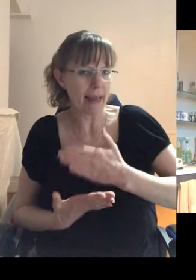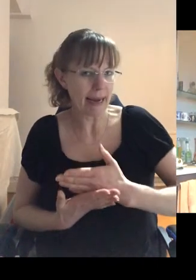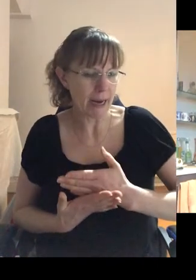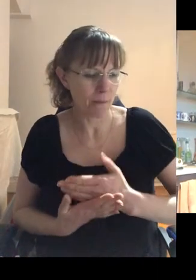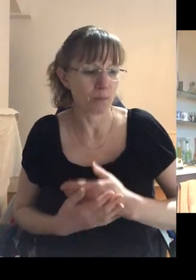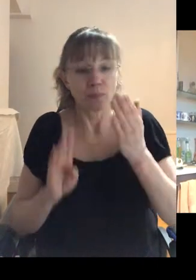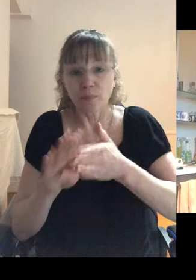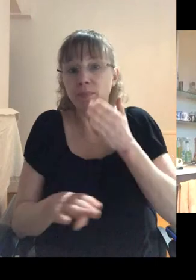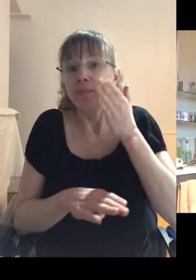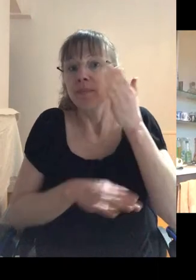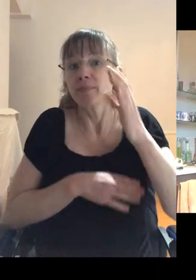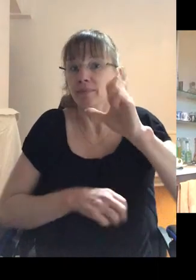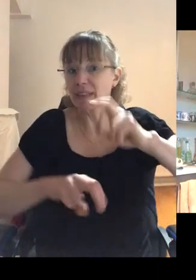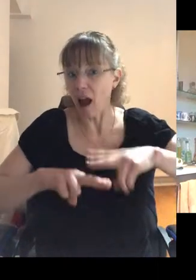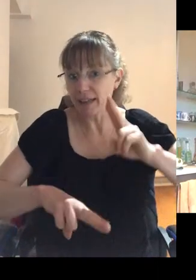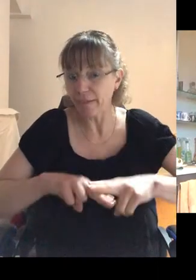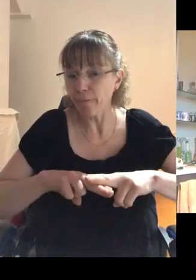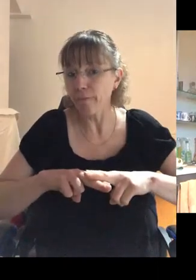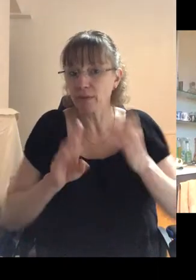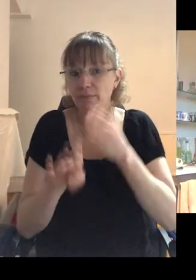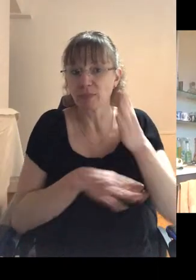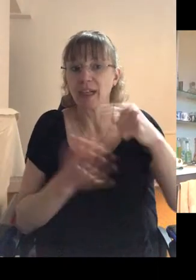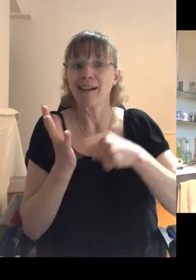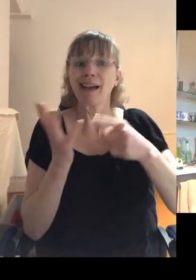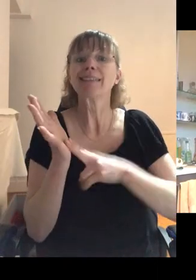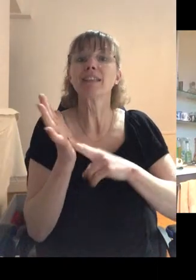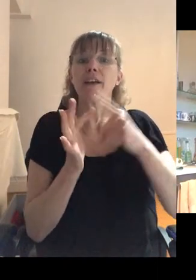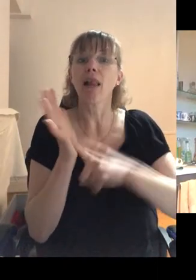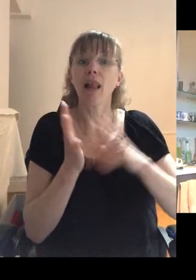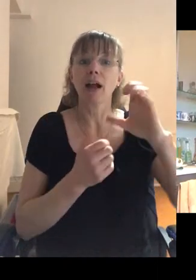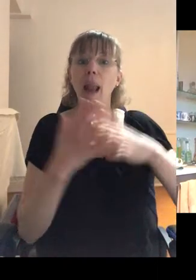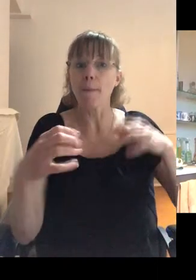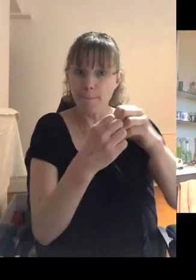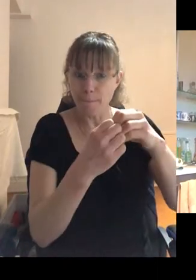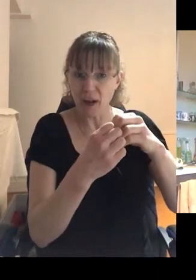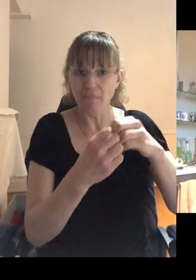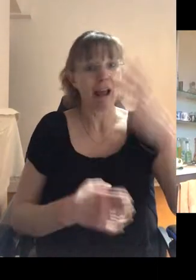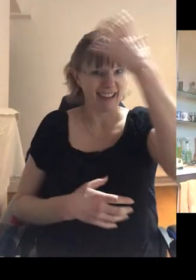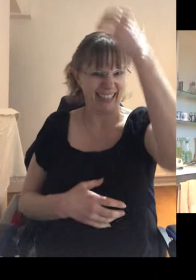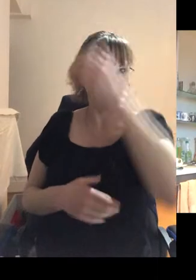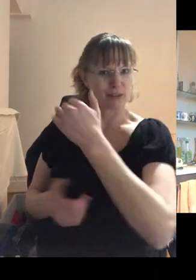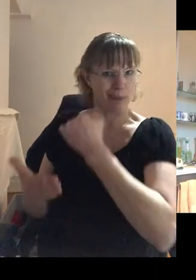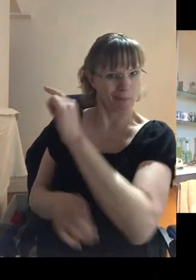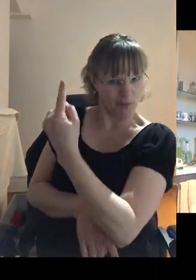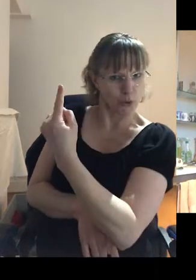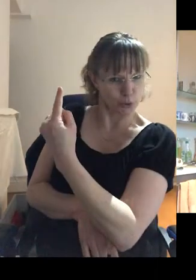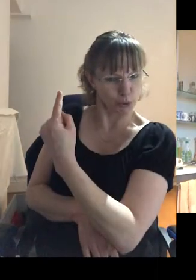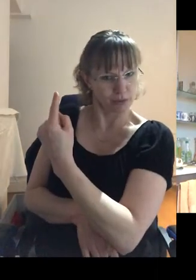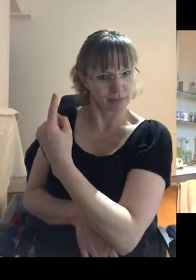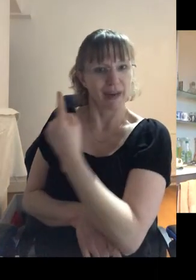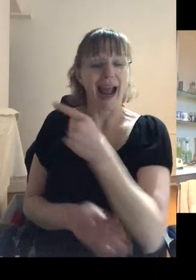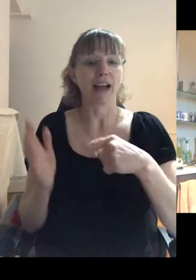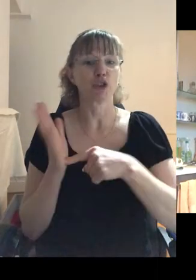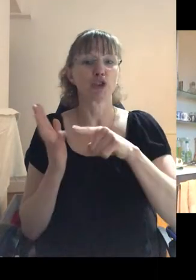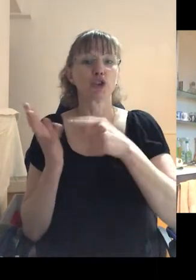So we went to, he took us down to Cardiff and we went to the tunnel. Um, uh, we went to the Kings first and, and the